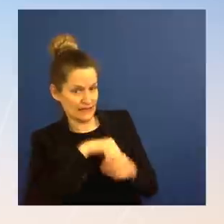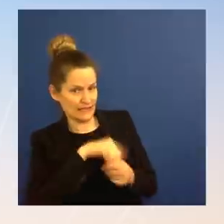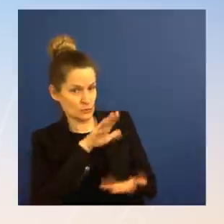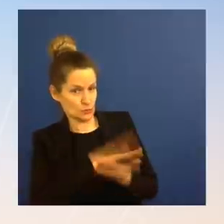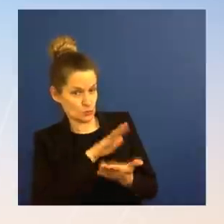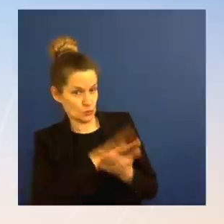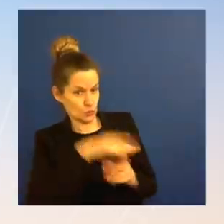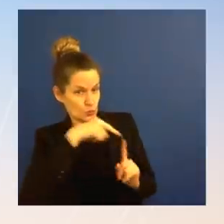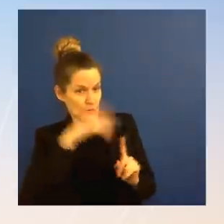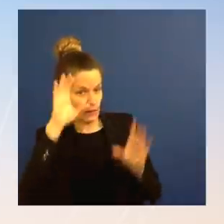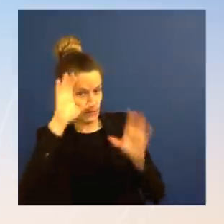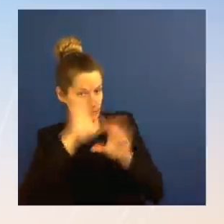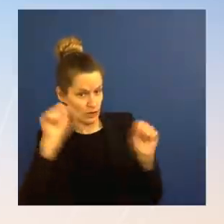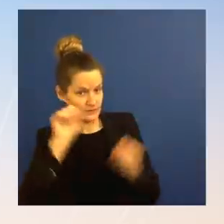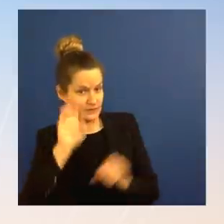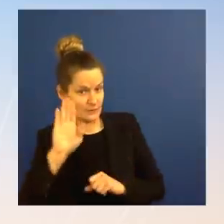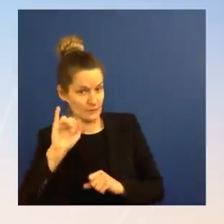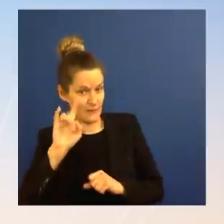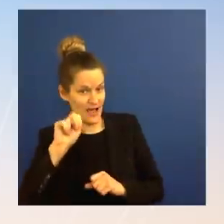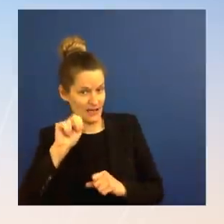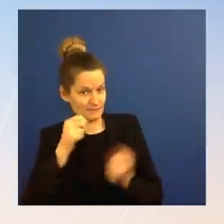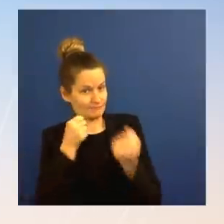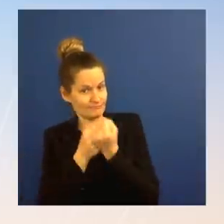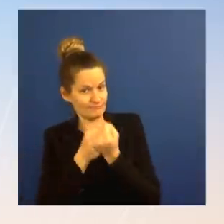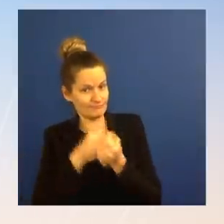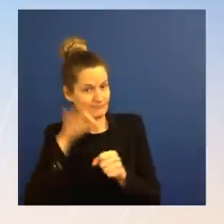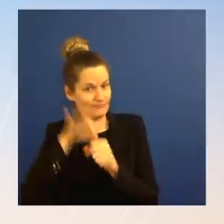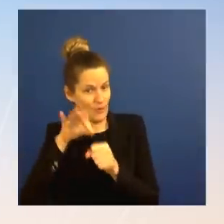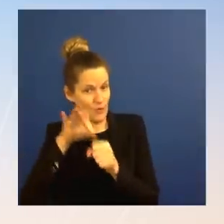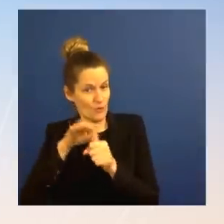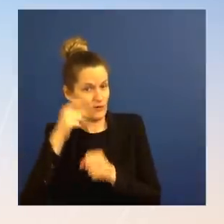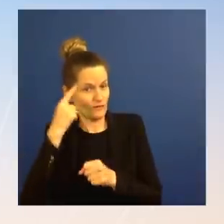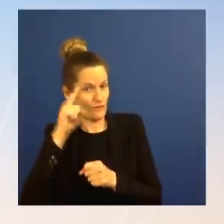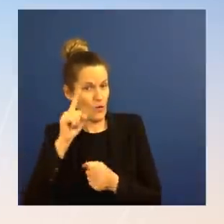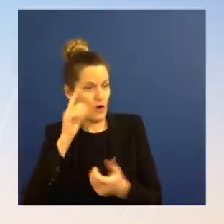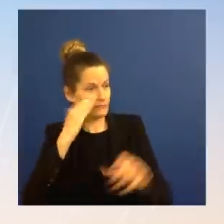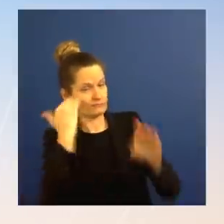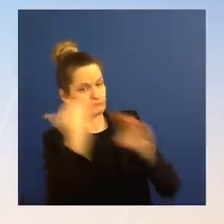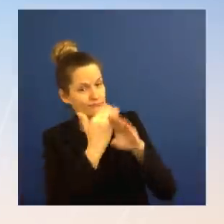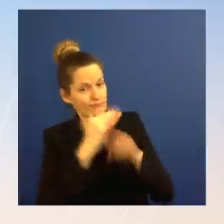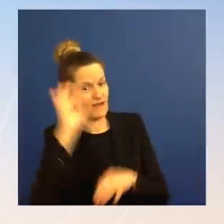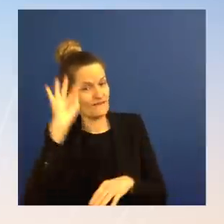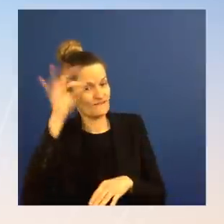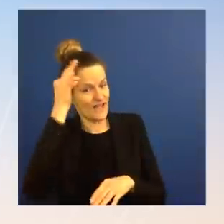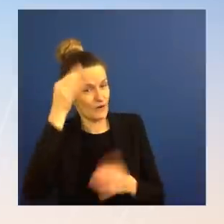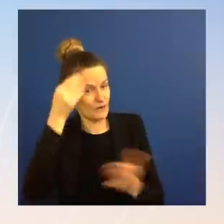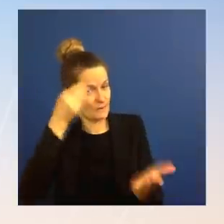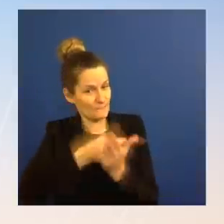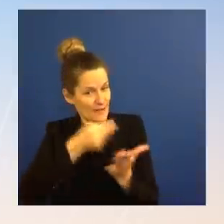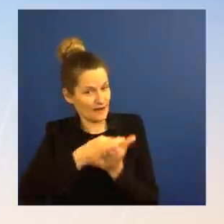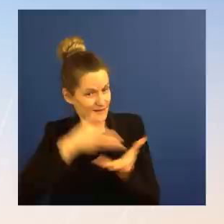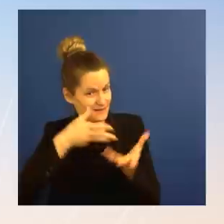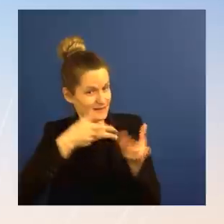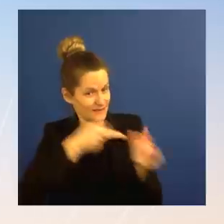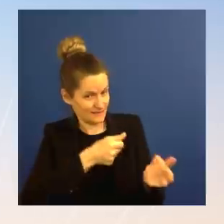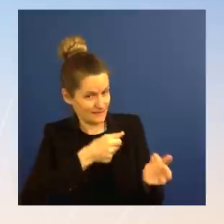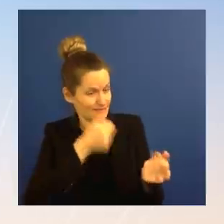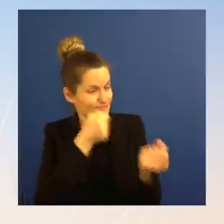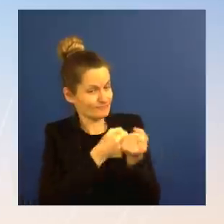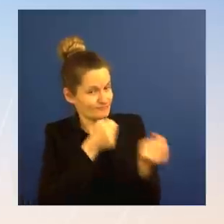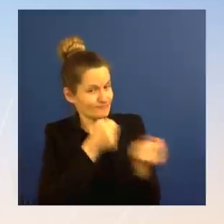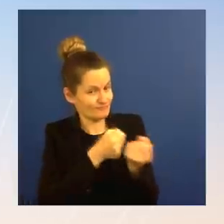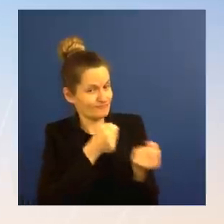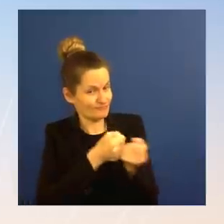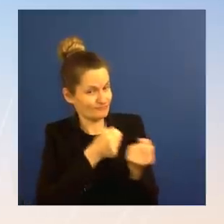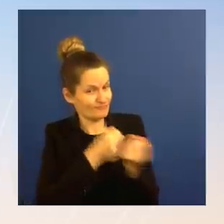that banned federal funds from being used for, quote, the promotion of homosexuality as a positive lifestyle alternative. Why did he do that? And can you